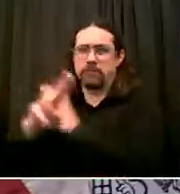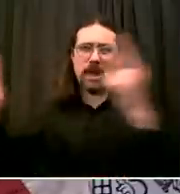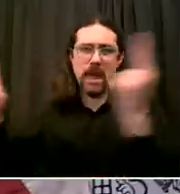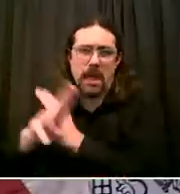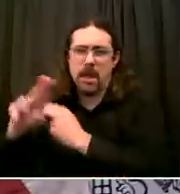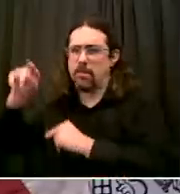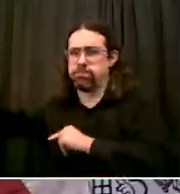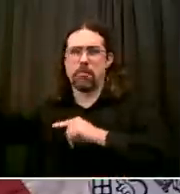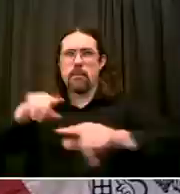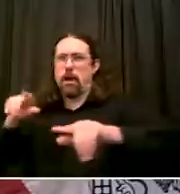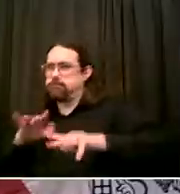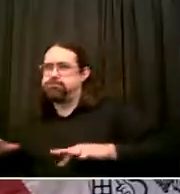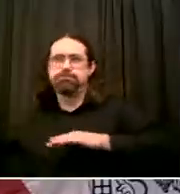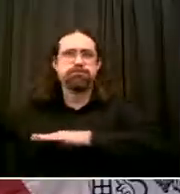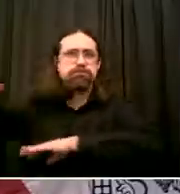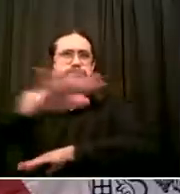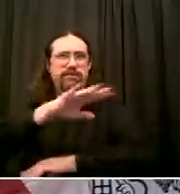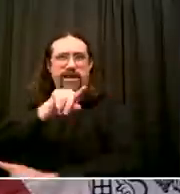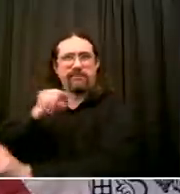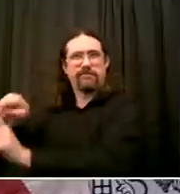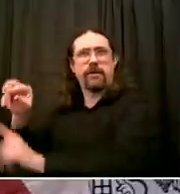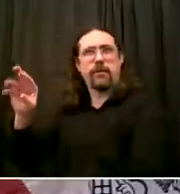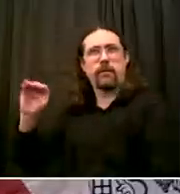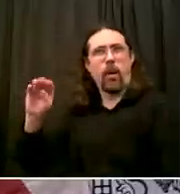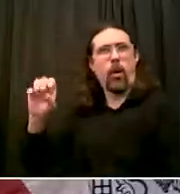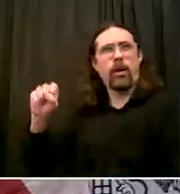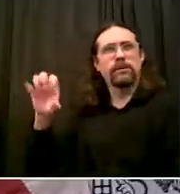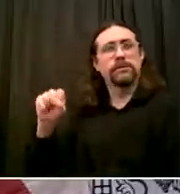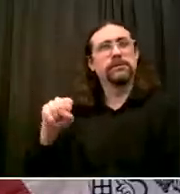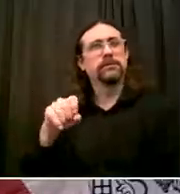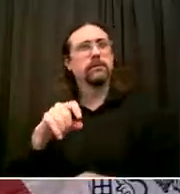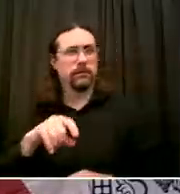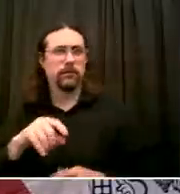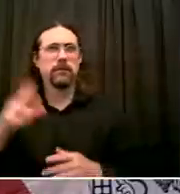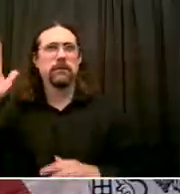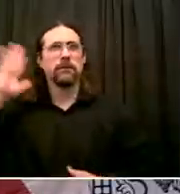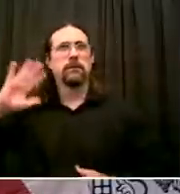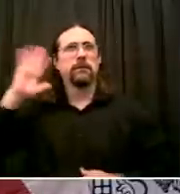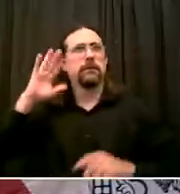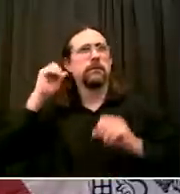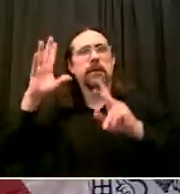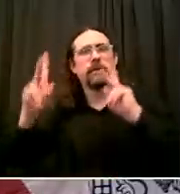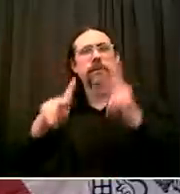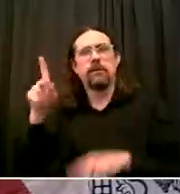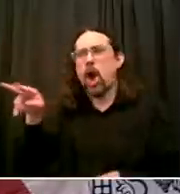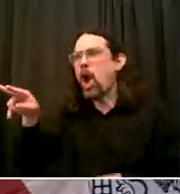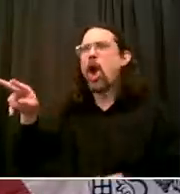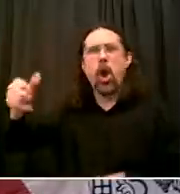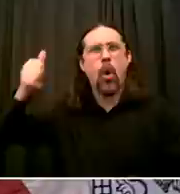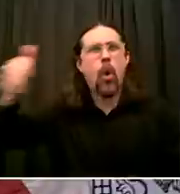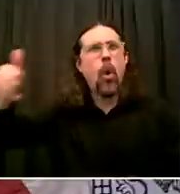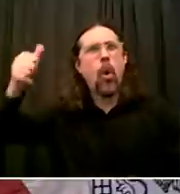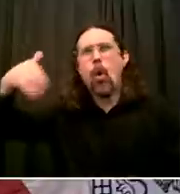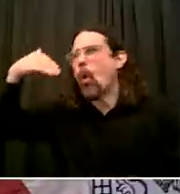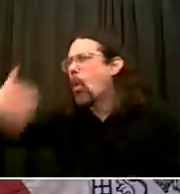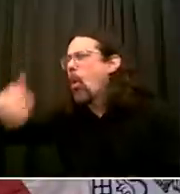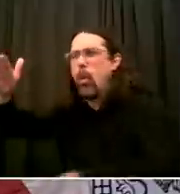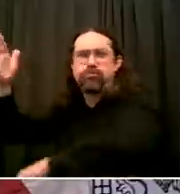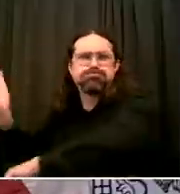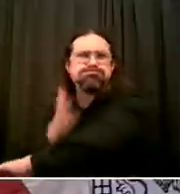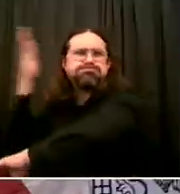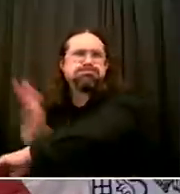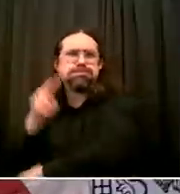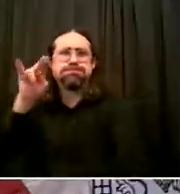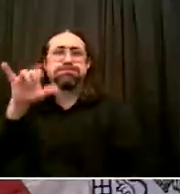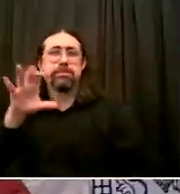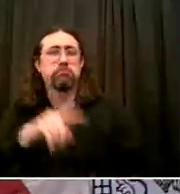an example of how much we have to examine and undo And I think everyone understands Listening to Shirlane's words